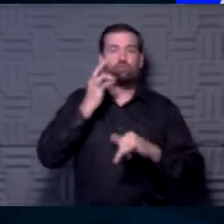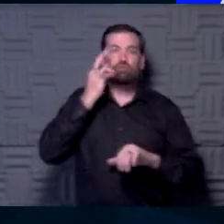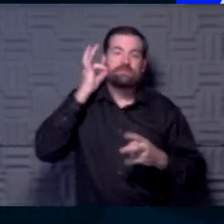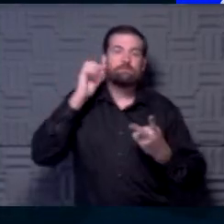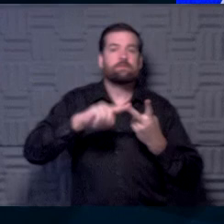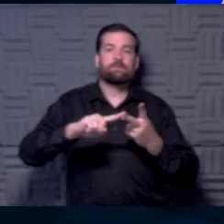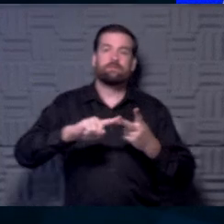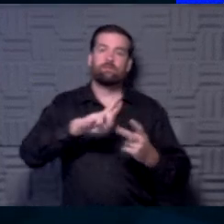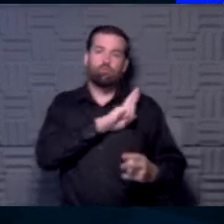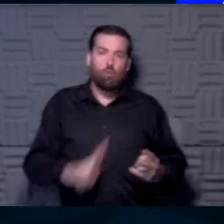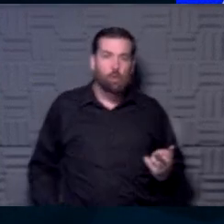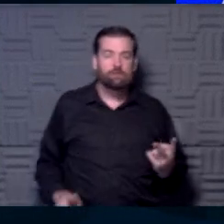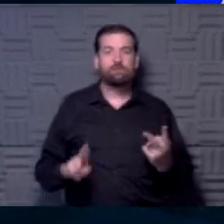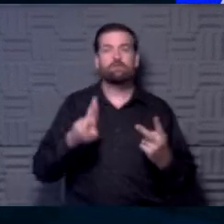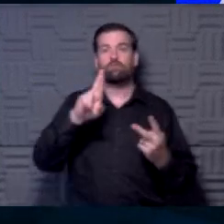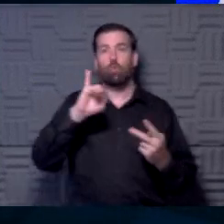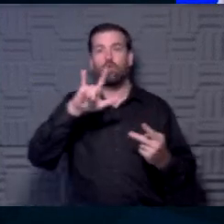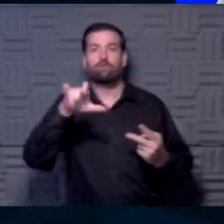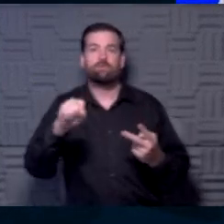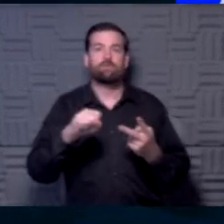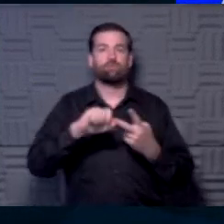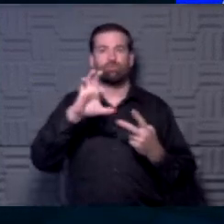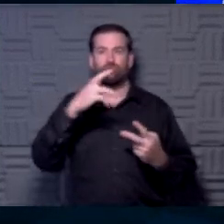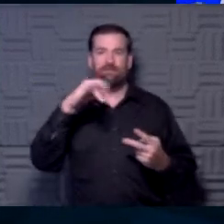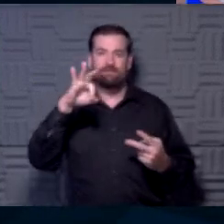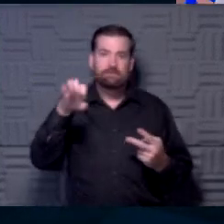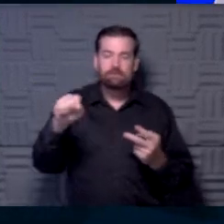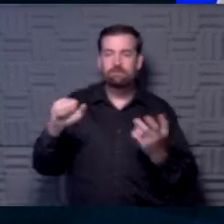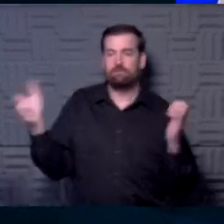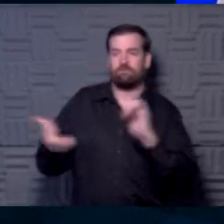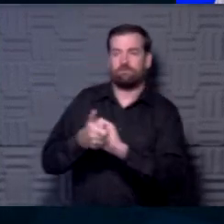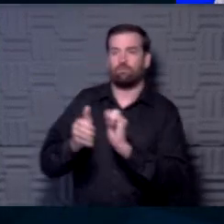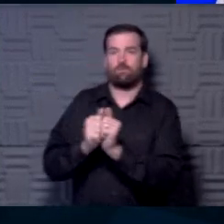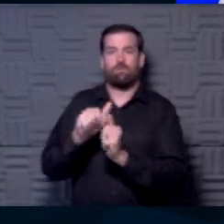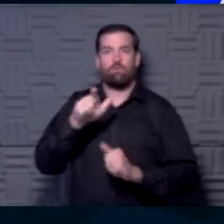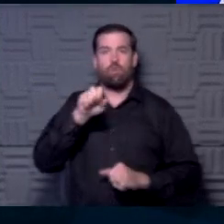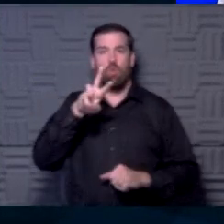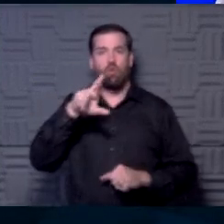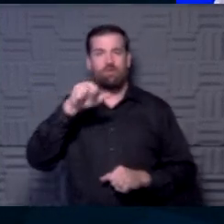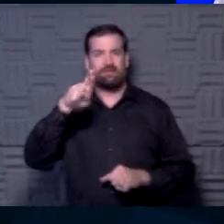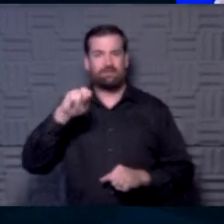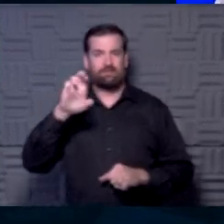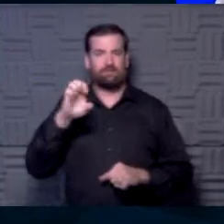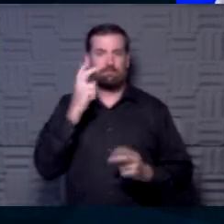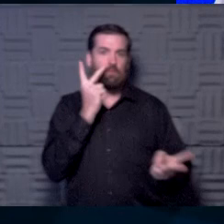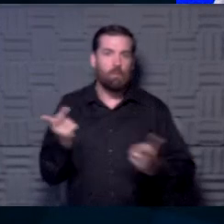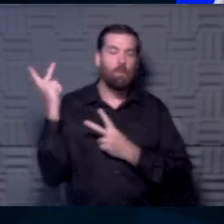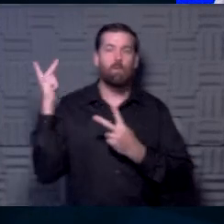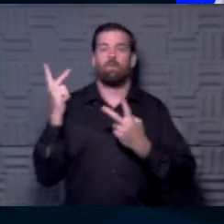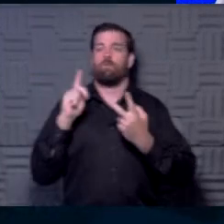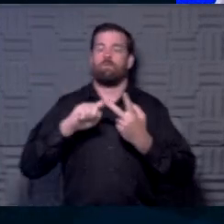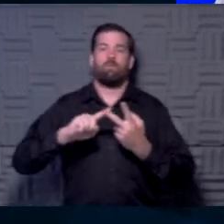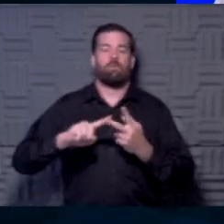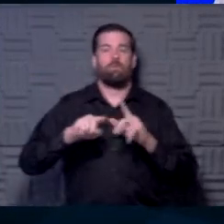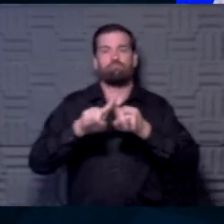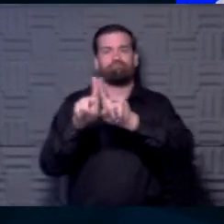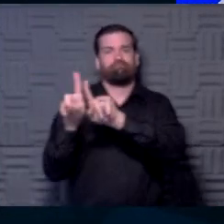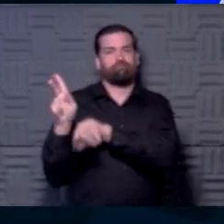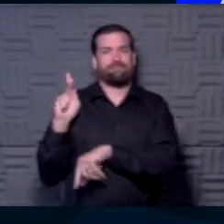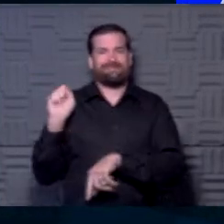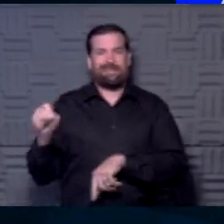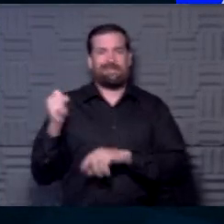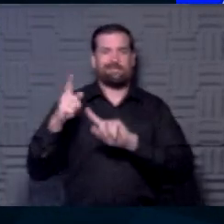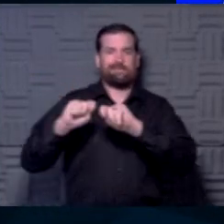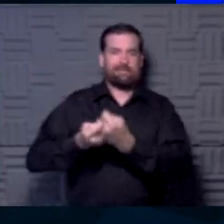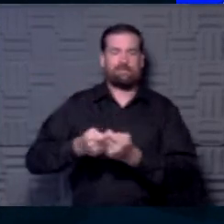and Royals and a number of school districts. And we work with Lawrence Memorial. We're at KU and we're the part of the partners that are Kansas Team Health.